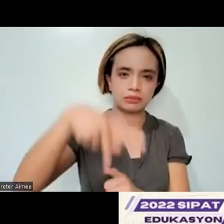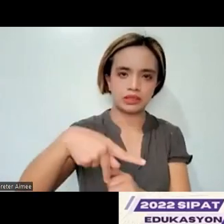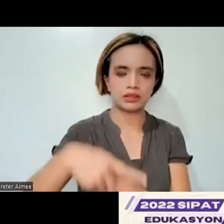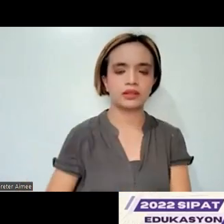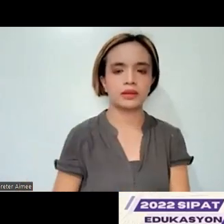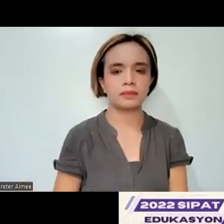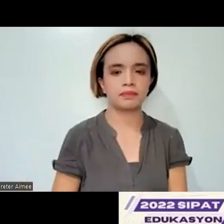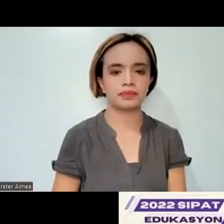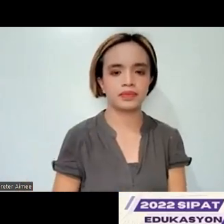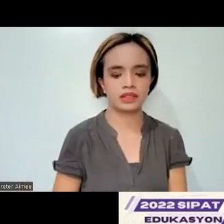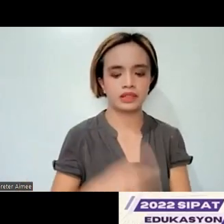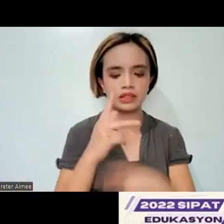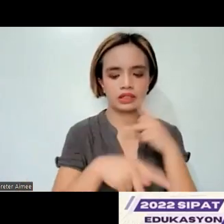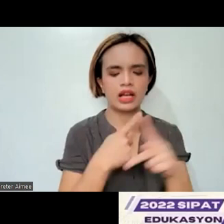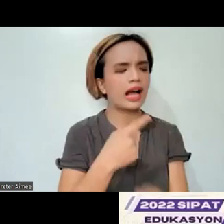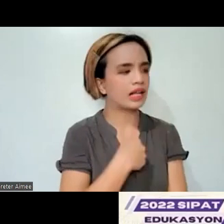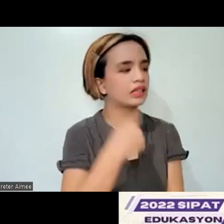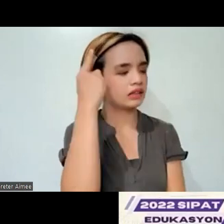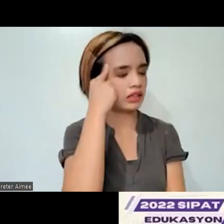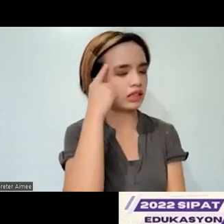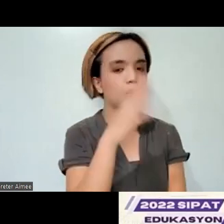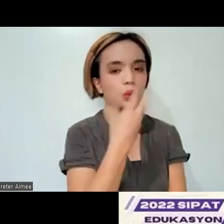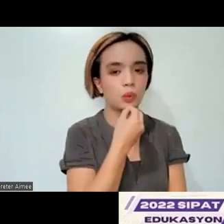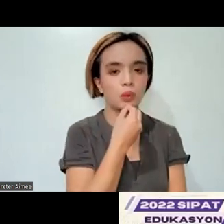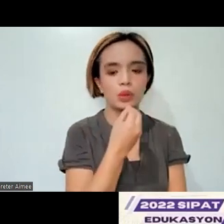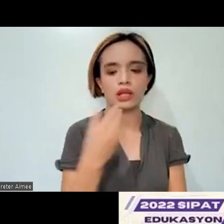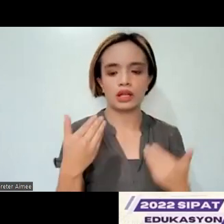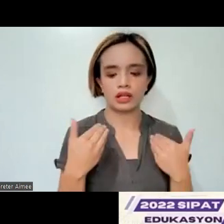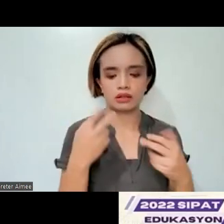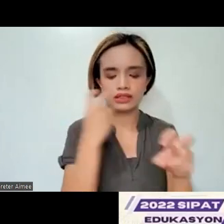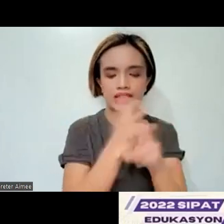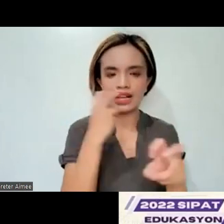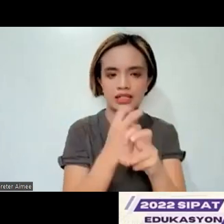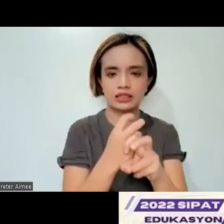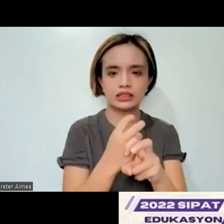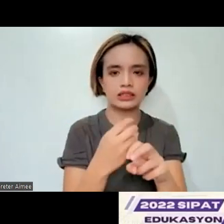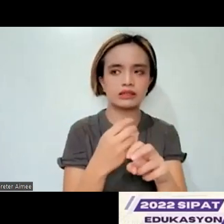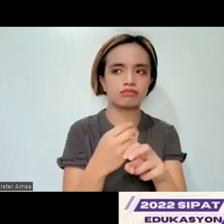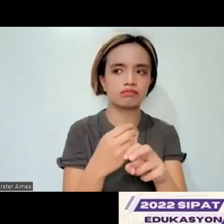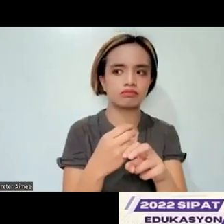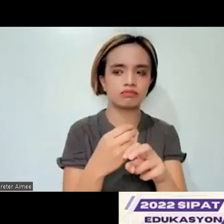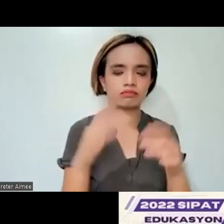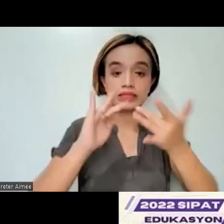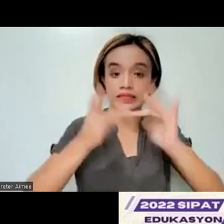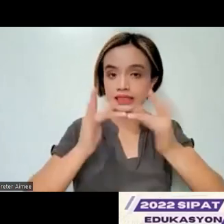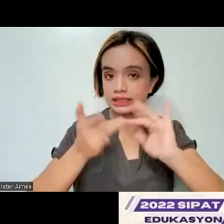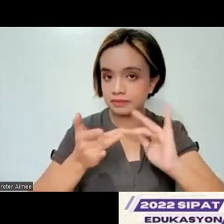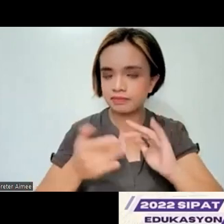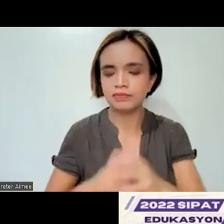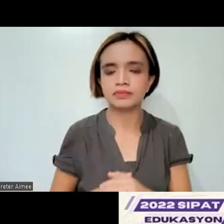I think for those who have difficulty with internet connection, but